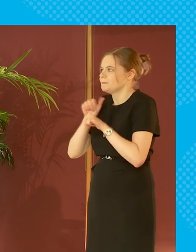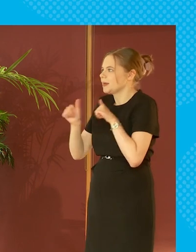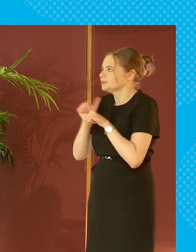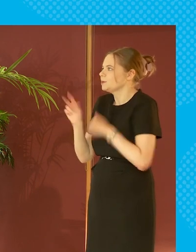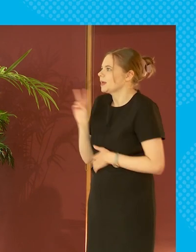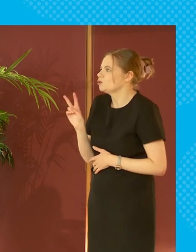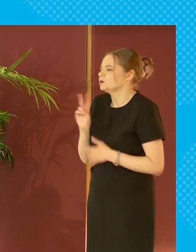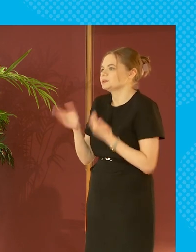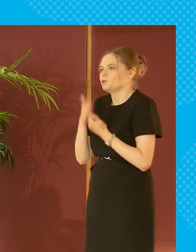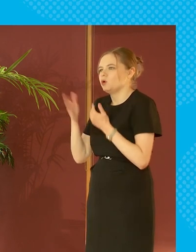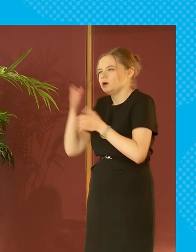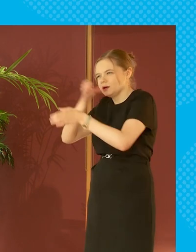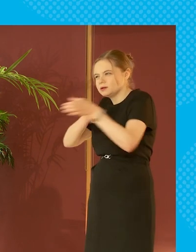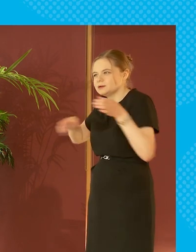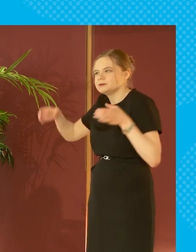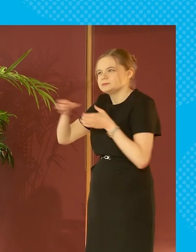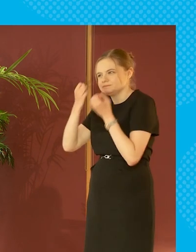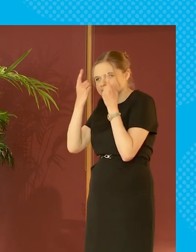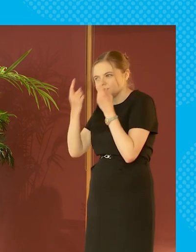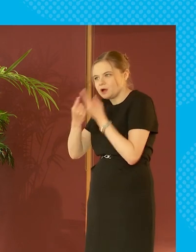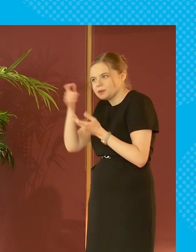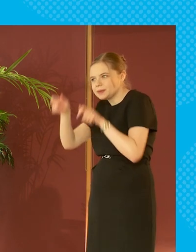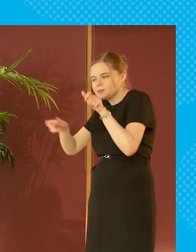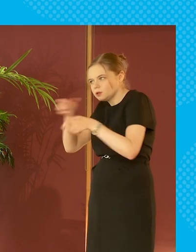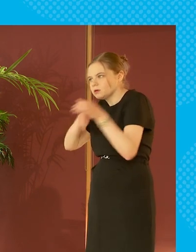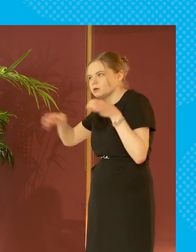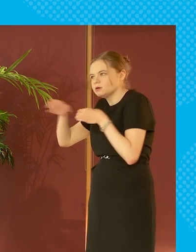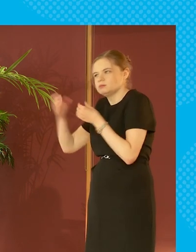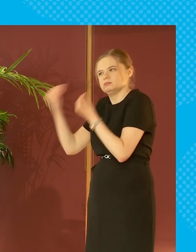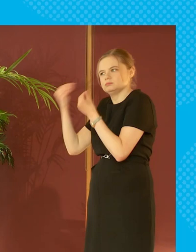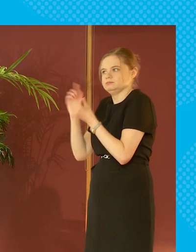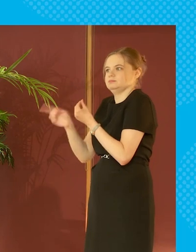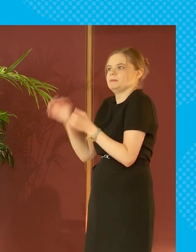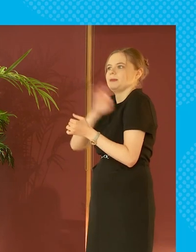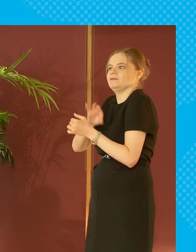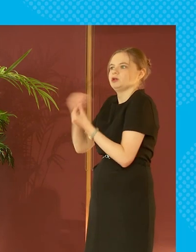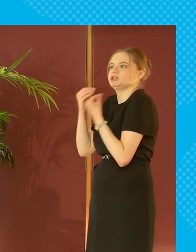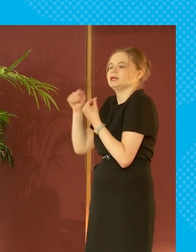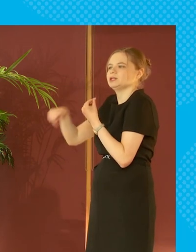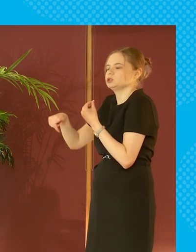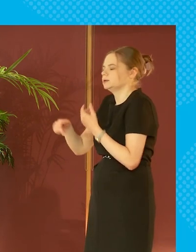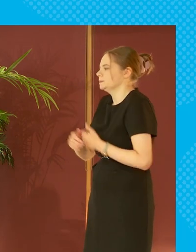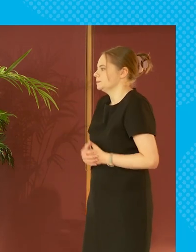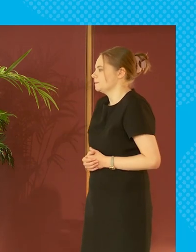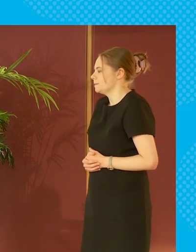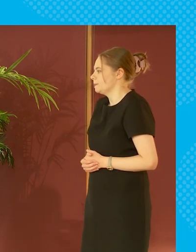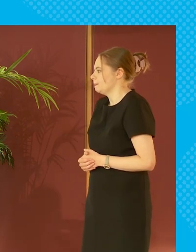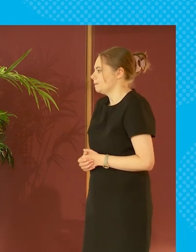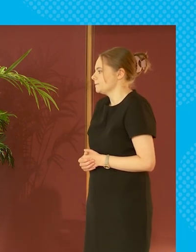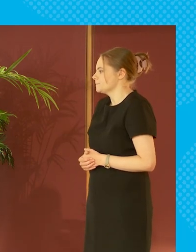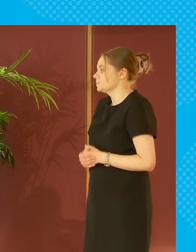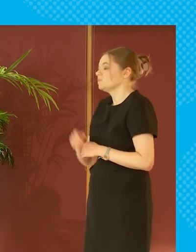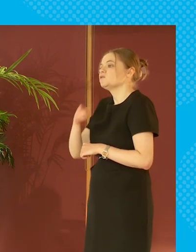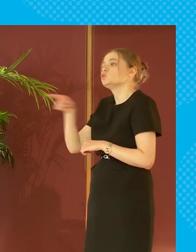parent it makes them a more empathic and human being right so there's something about allowing people that space if